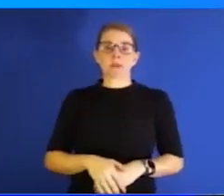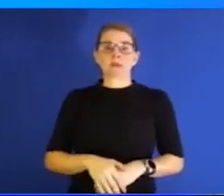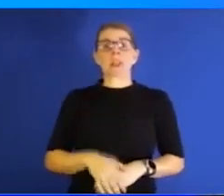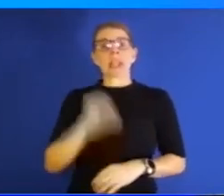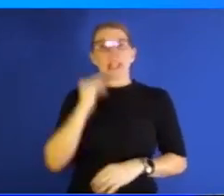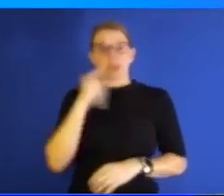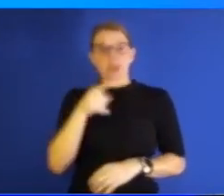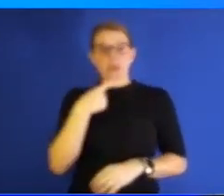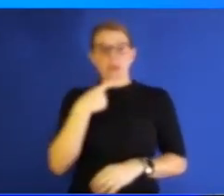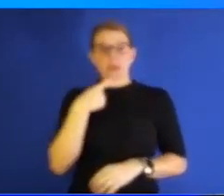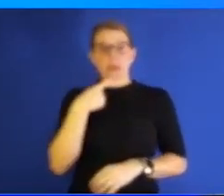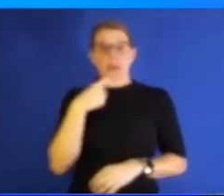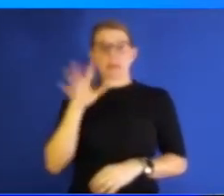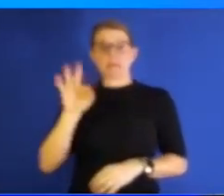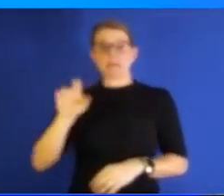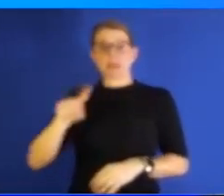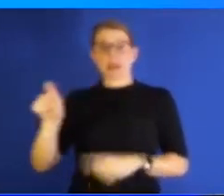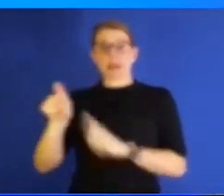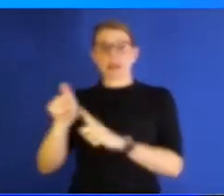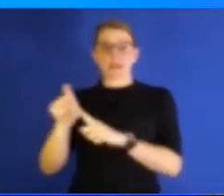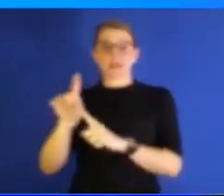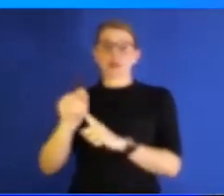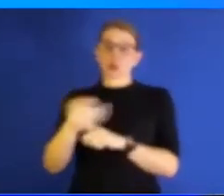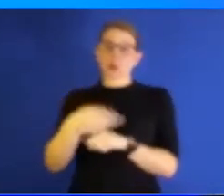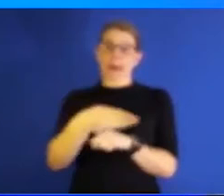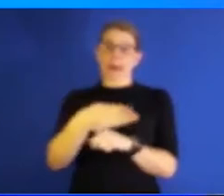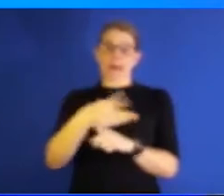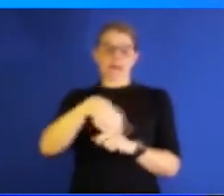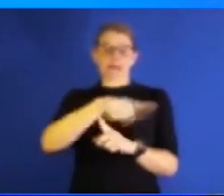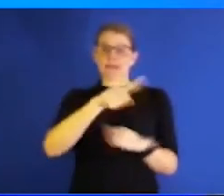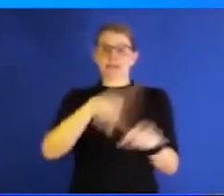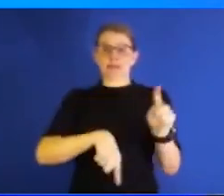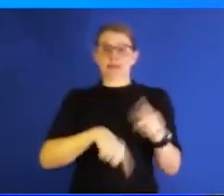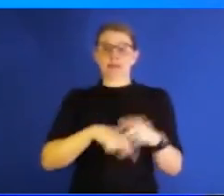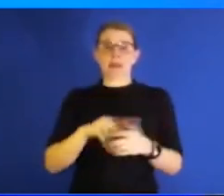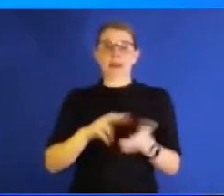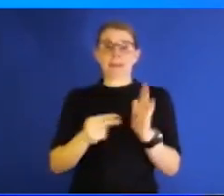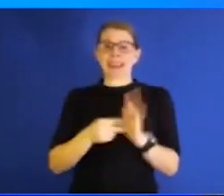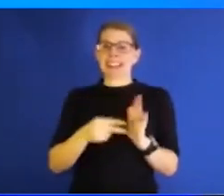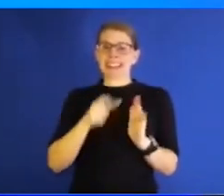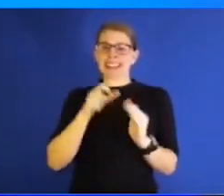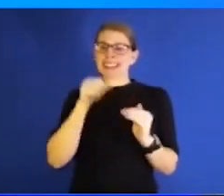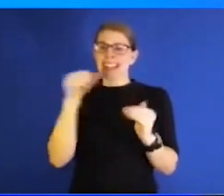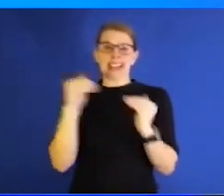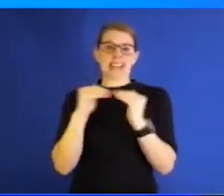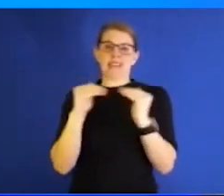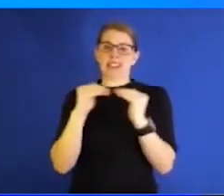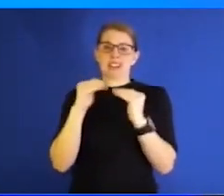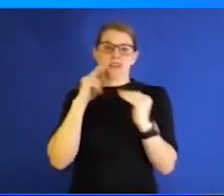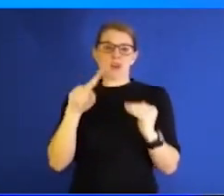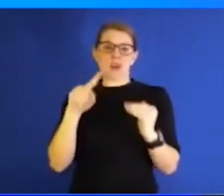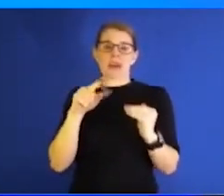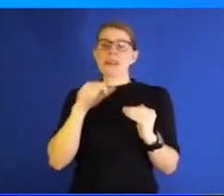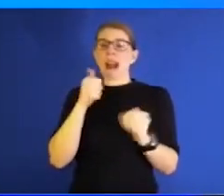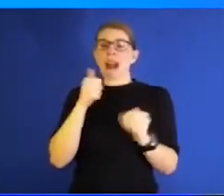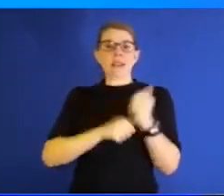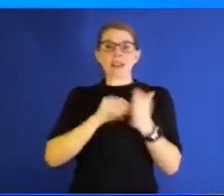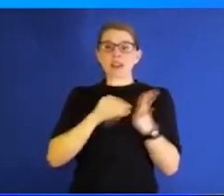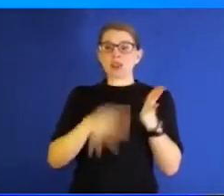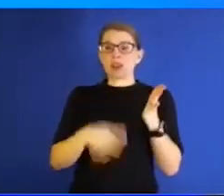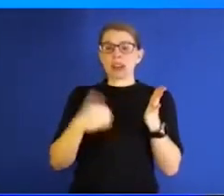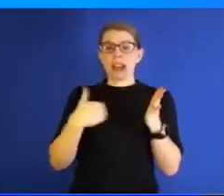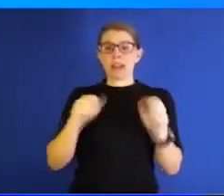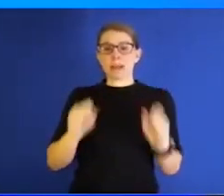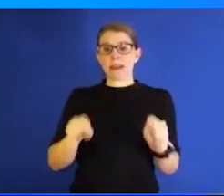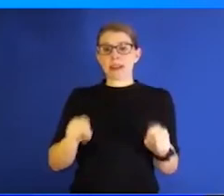flux, flex, and the rest are just out of luck, that really creates an uneven playing field. Because not every student has the ability to have the